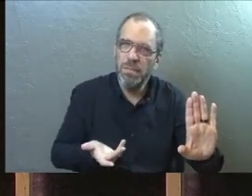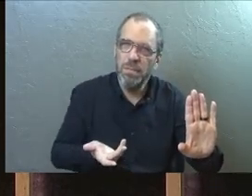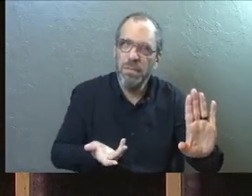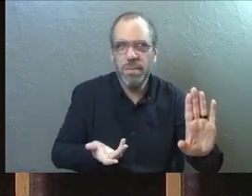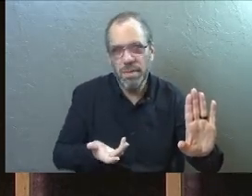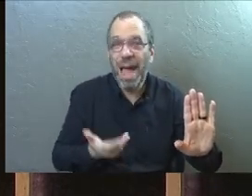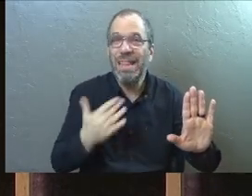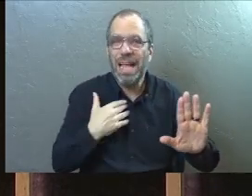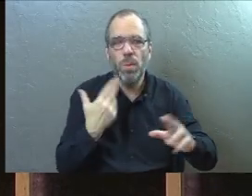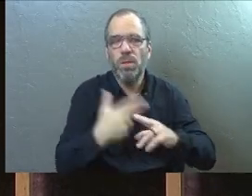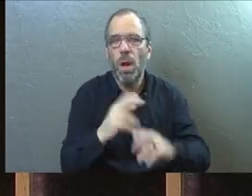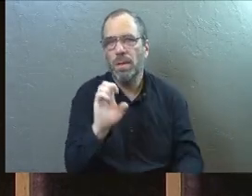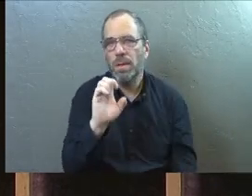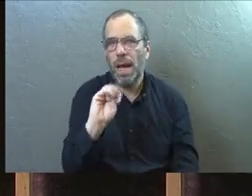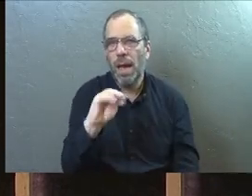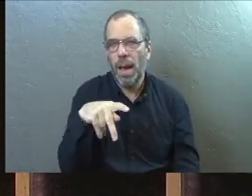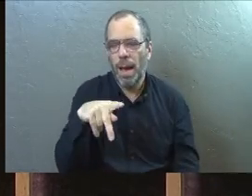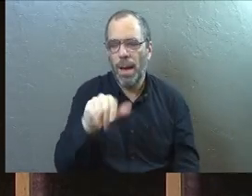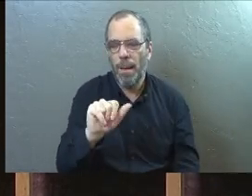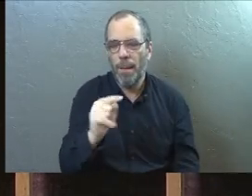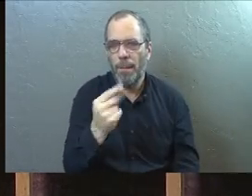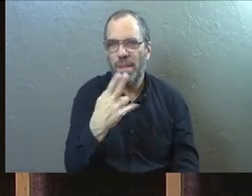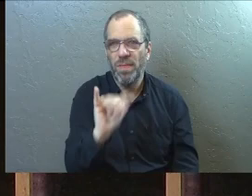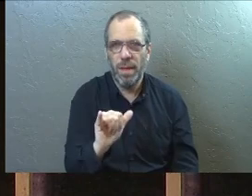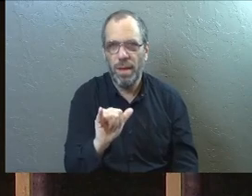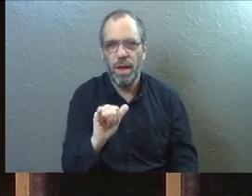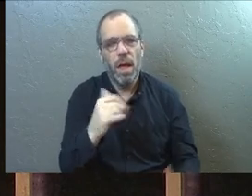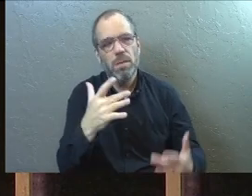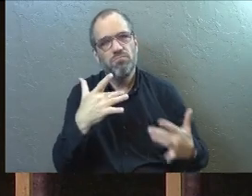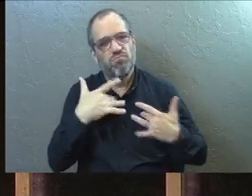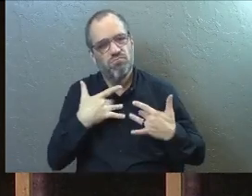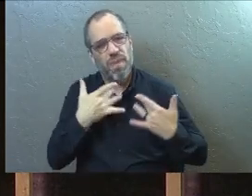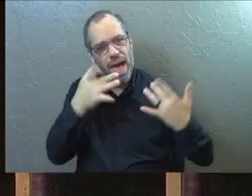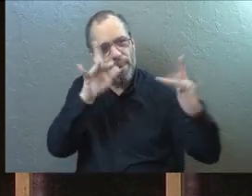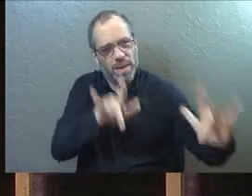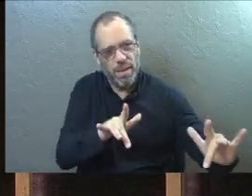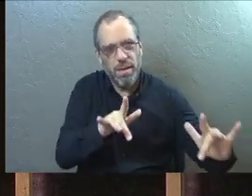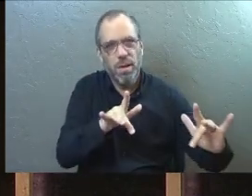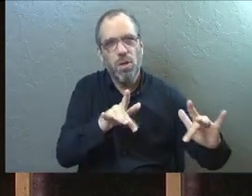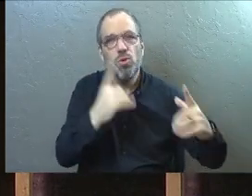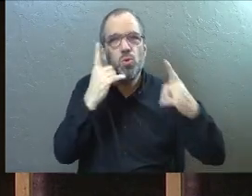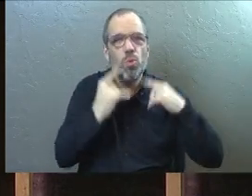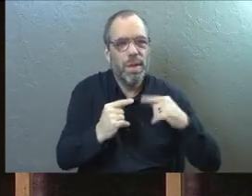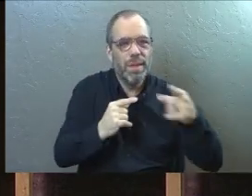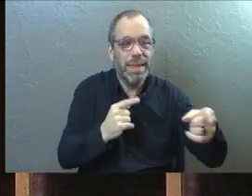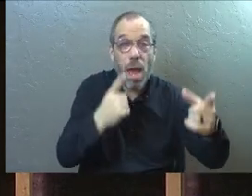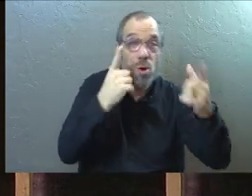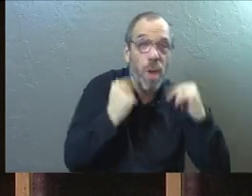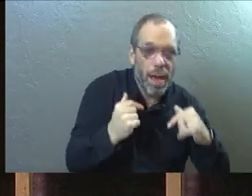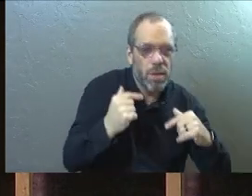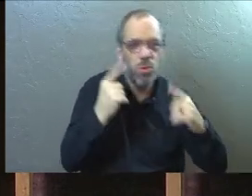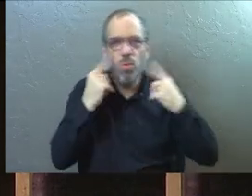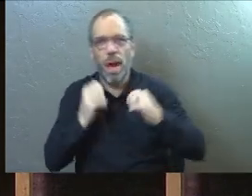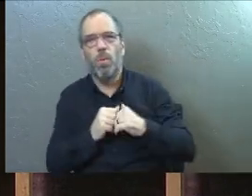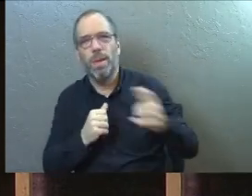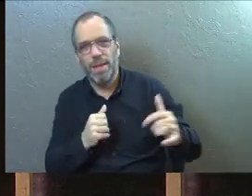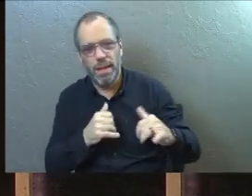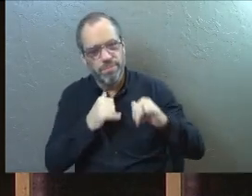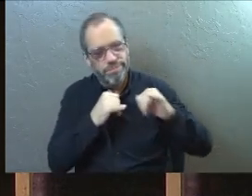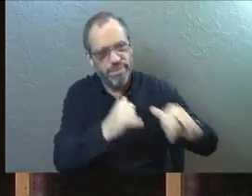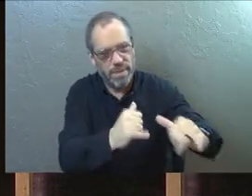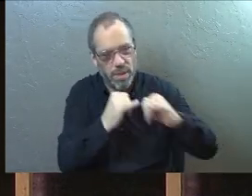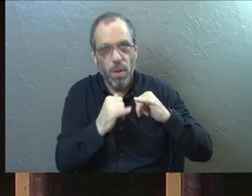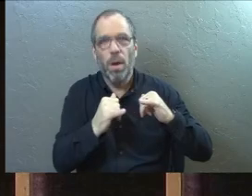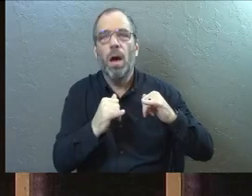That's empathy. You enter in. So you weep with them because they're weeping. So the